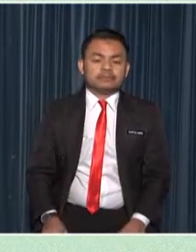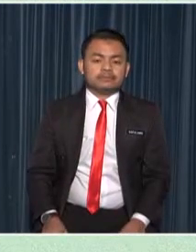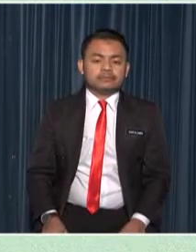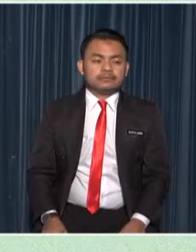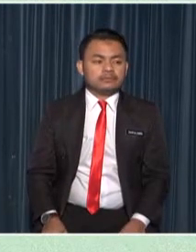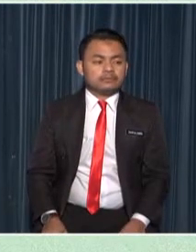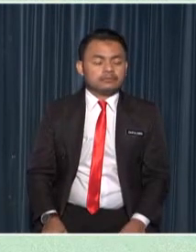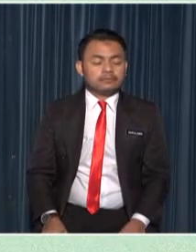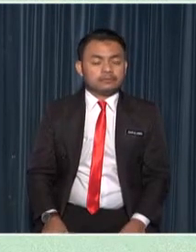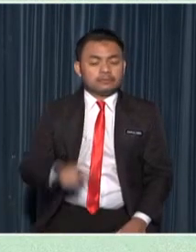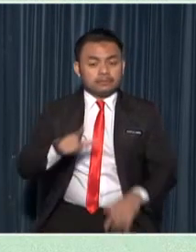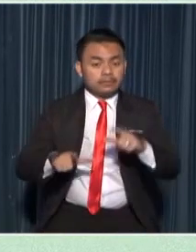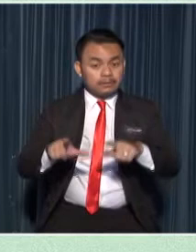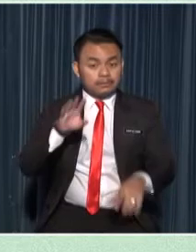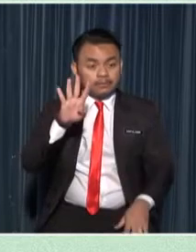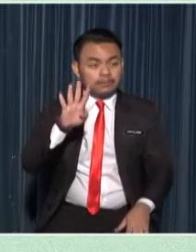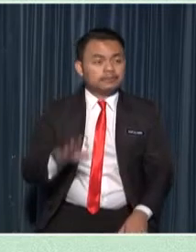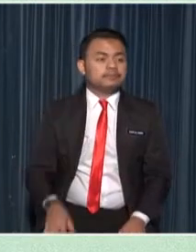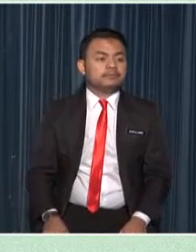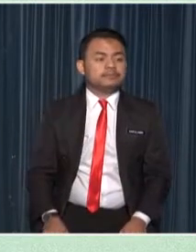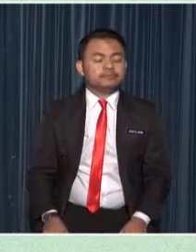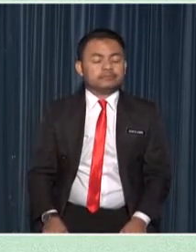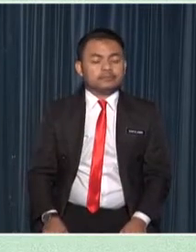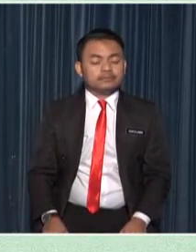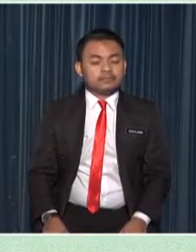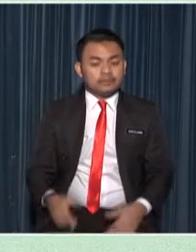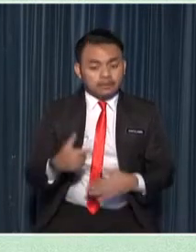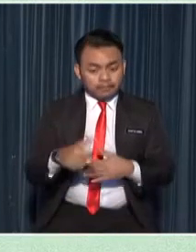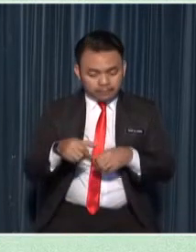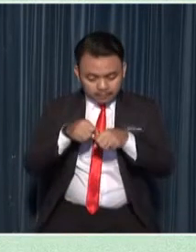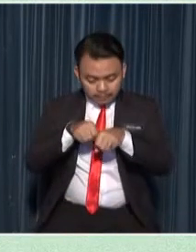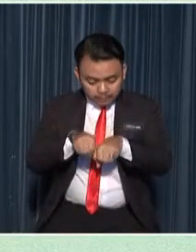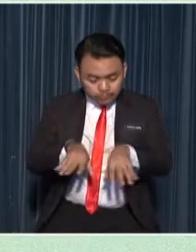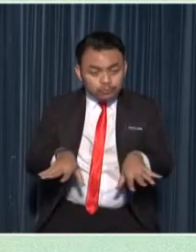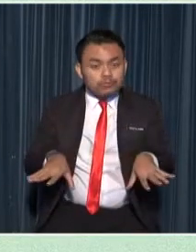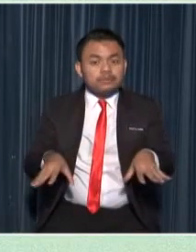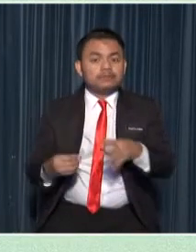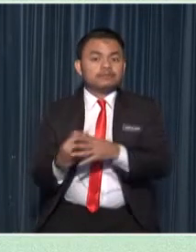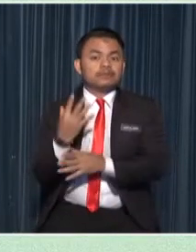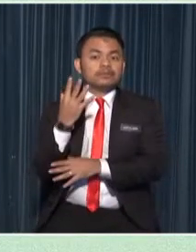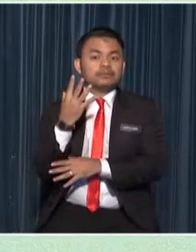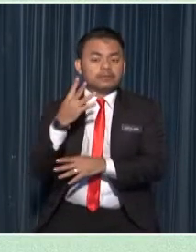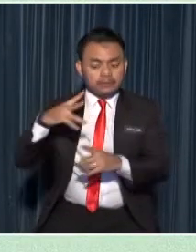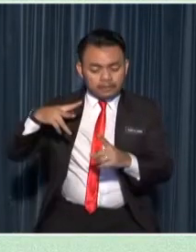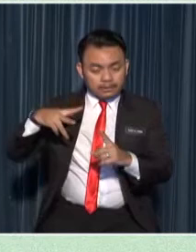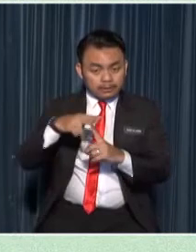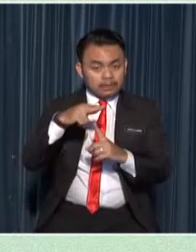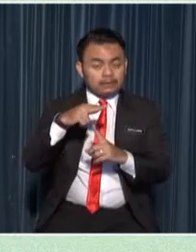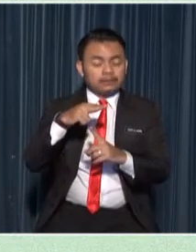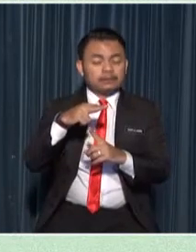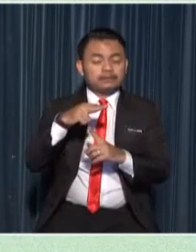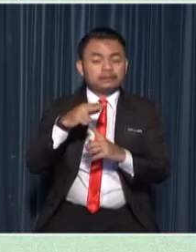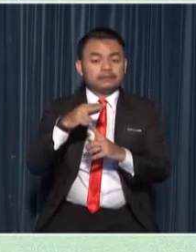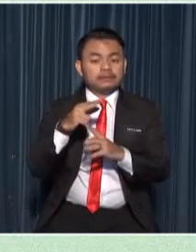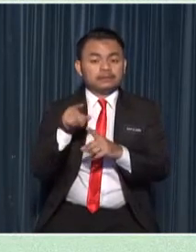step four after the roots have grown cut the branch from the parent